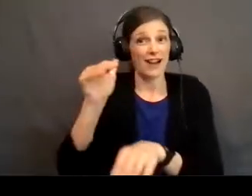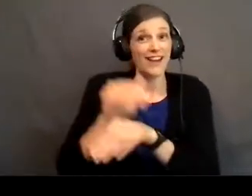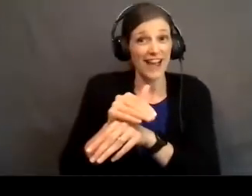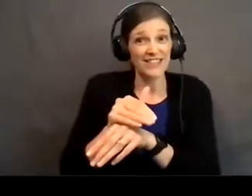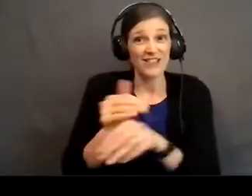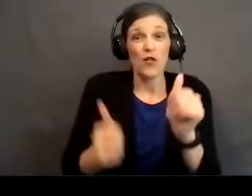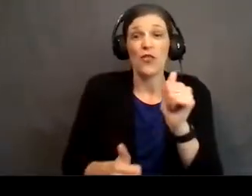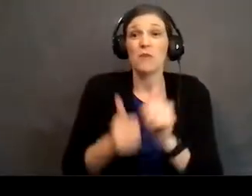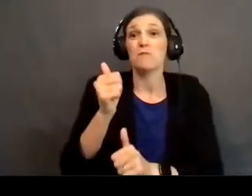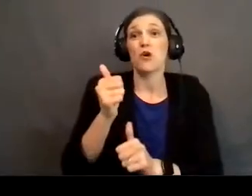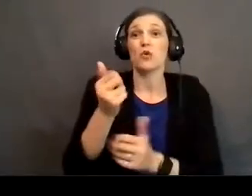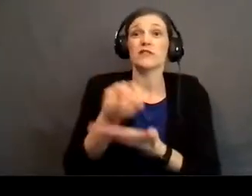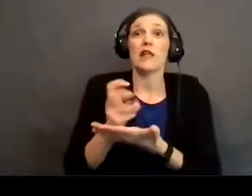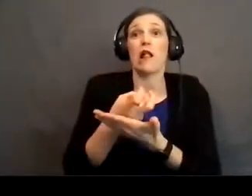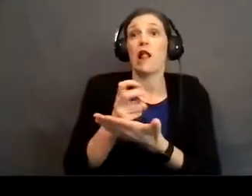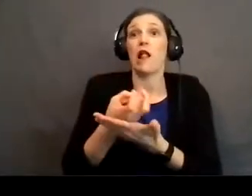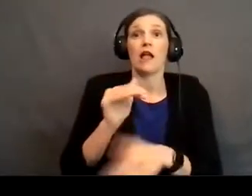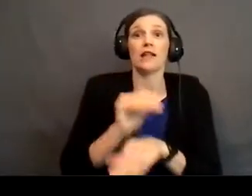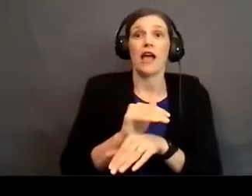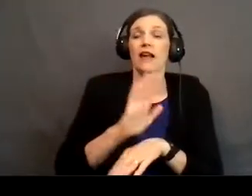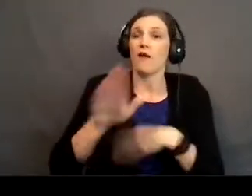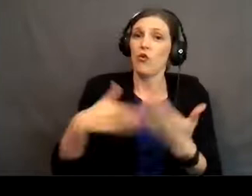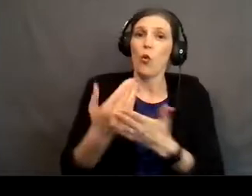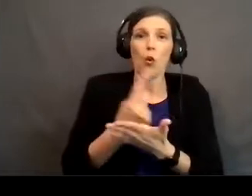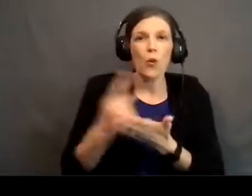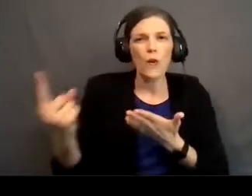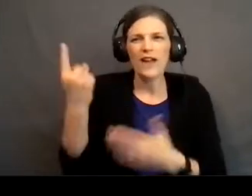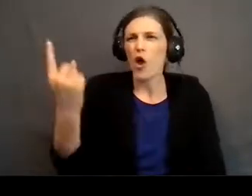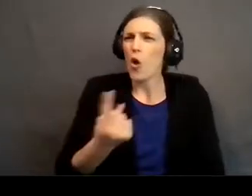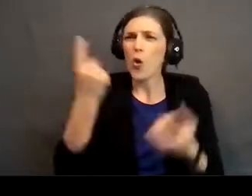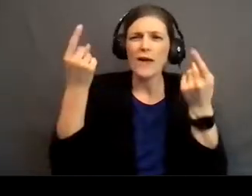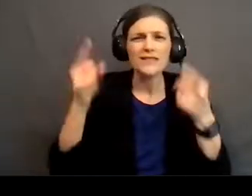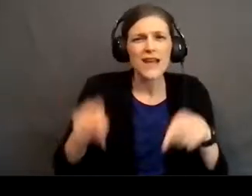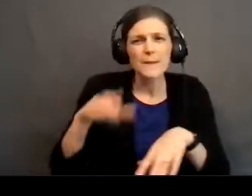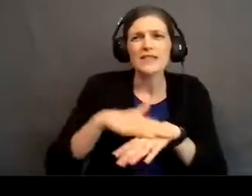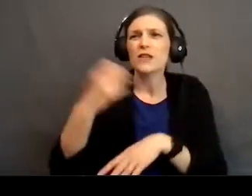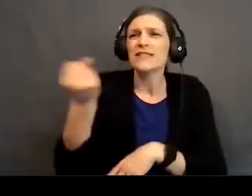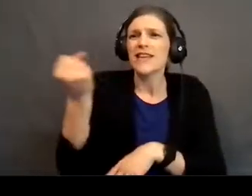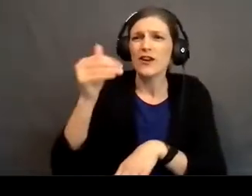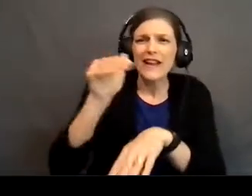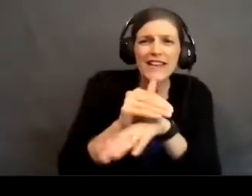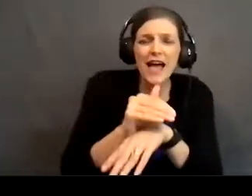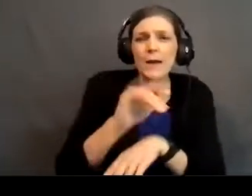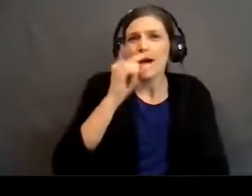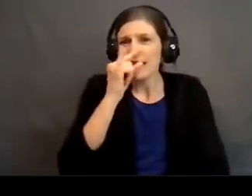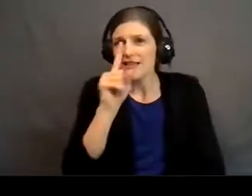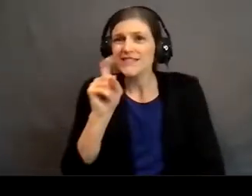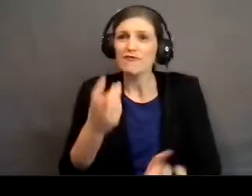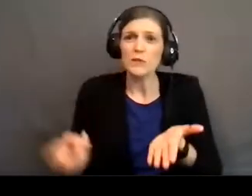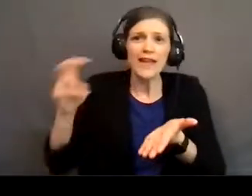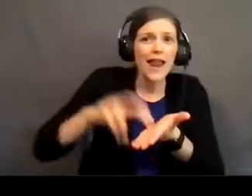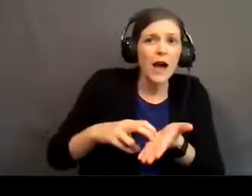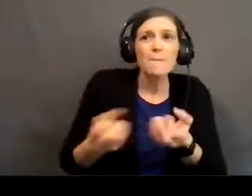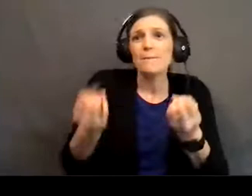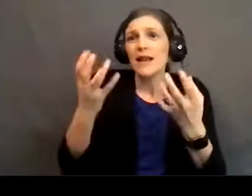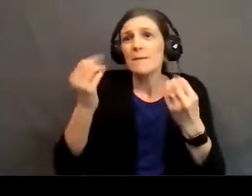the most restless night out of the entire week. It always seems to happen on Saturday nights that my kids have to get up multiple